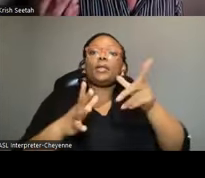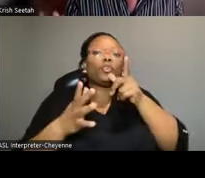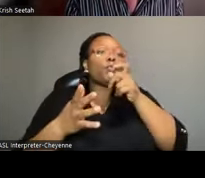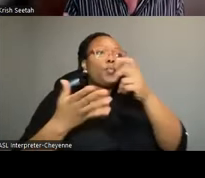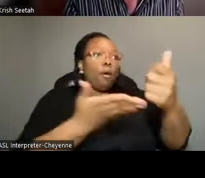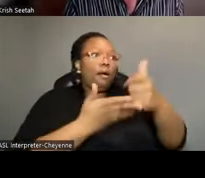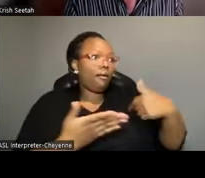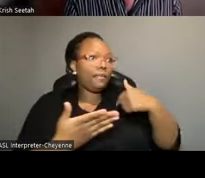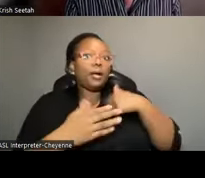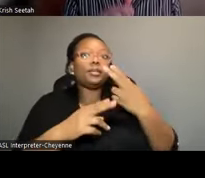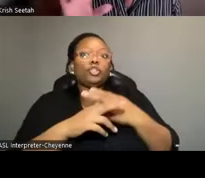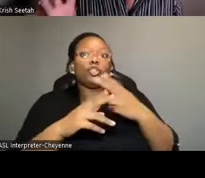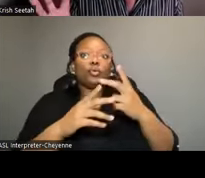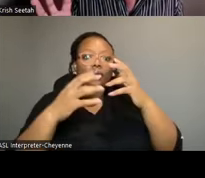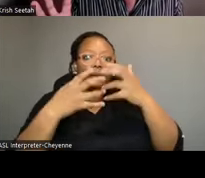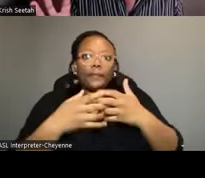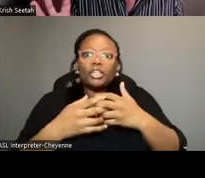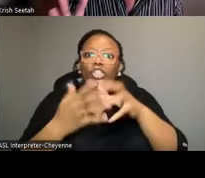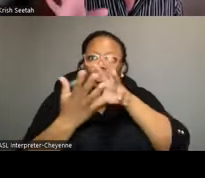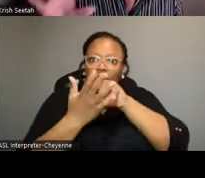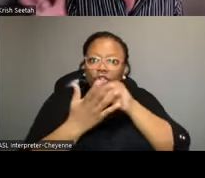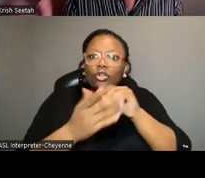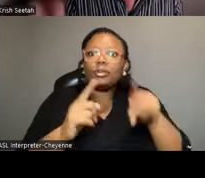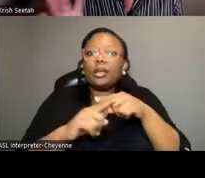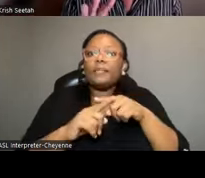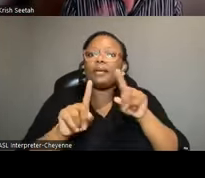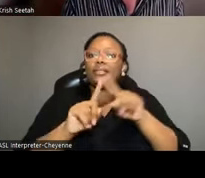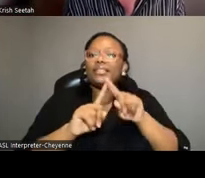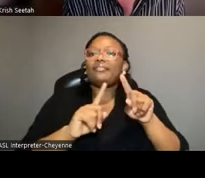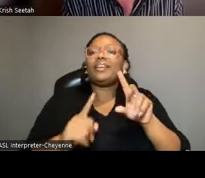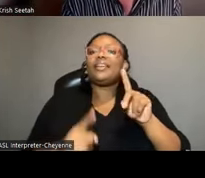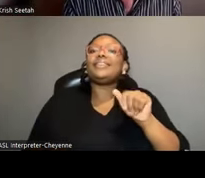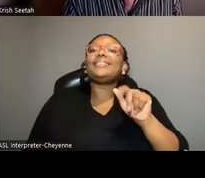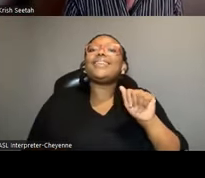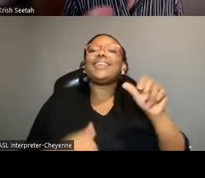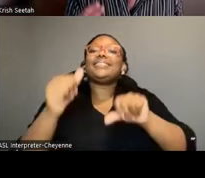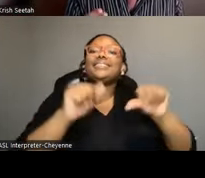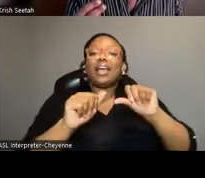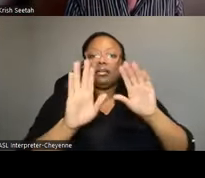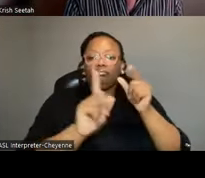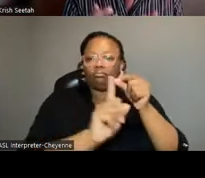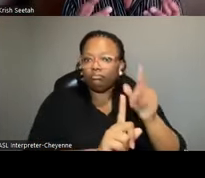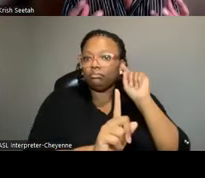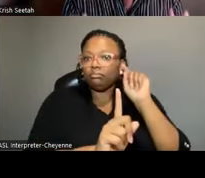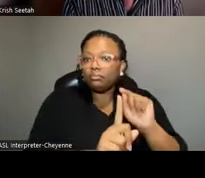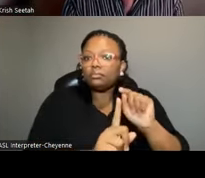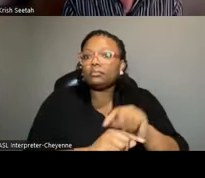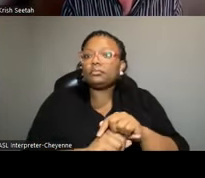using machine learning and other forms of artificial intelligence, data science, not really artificial intelligence, for mapping